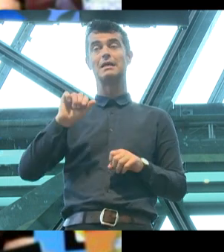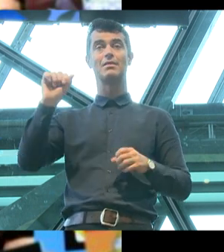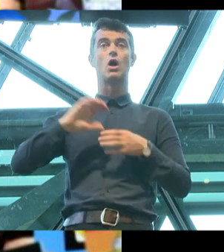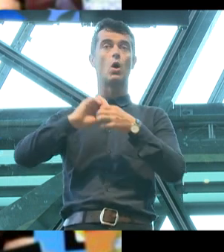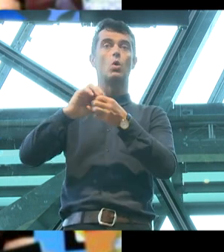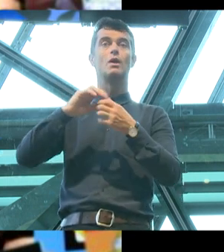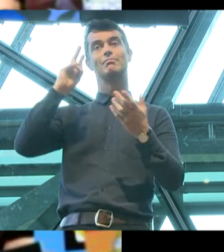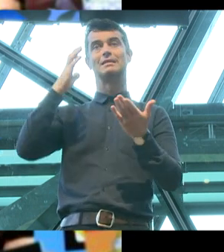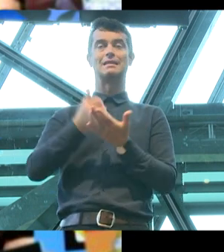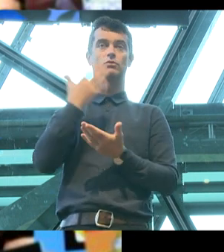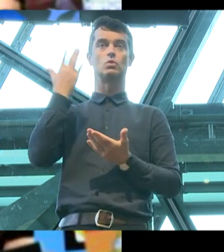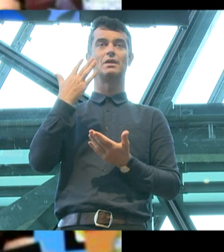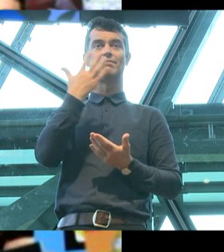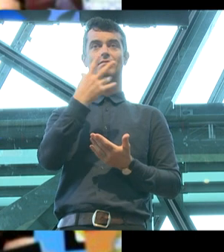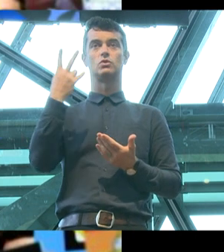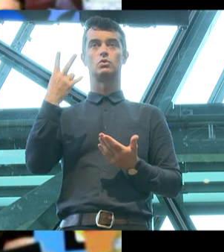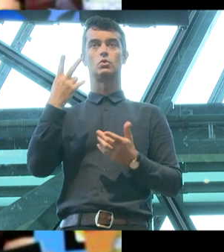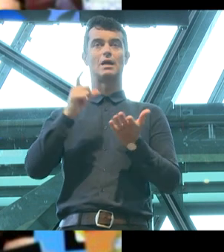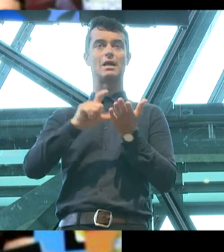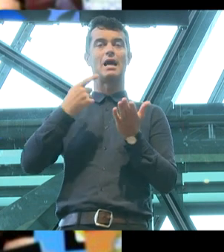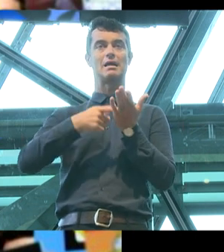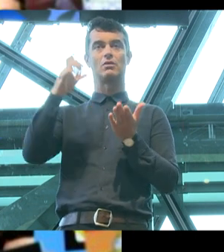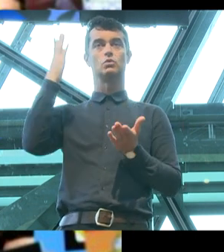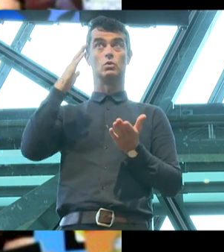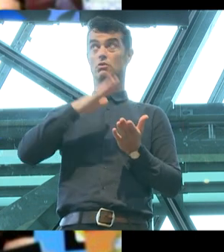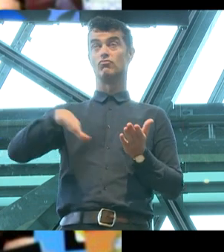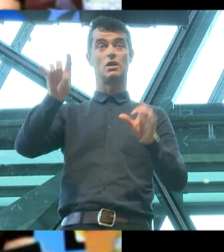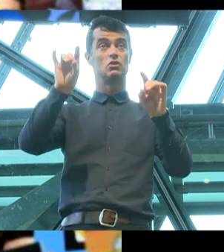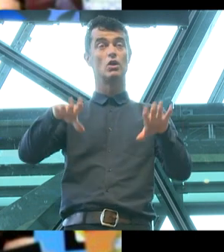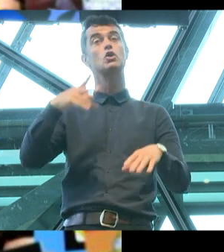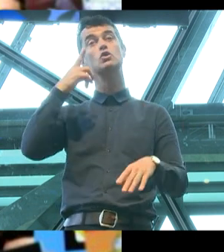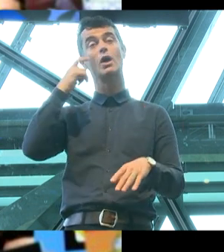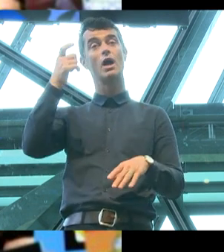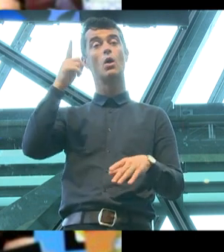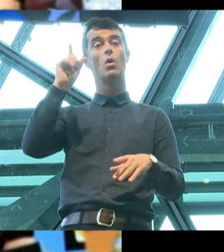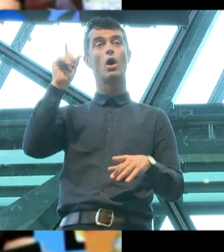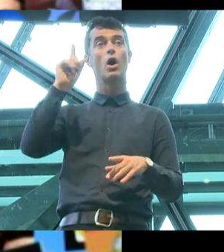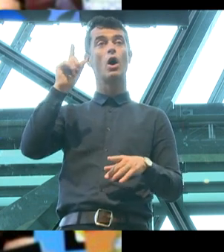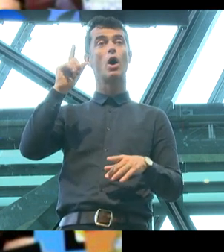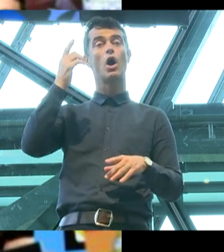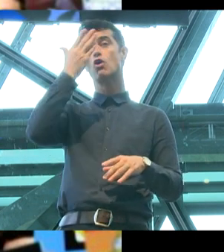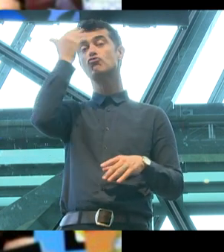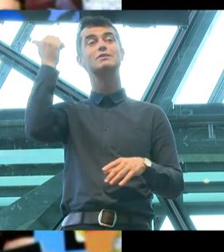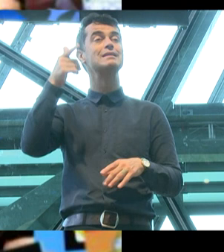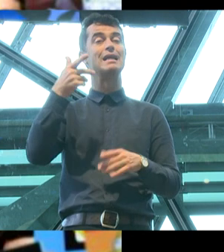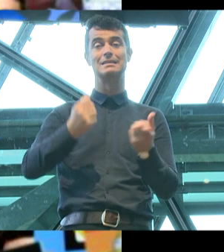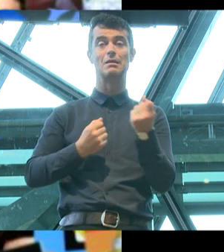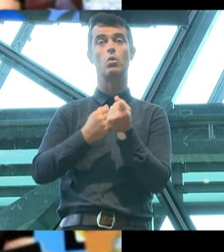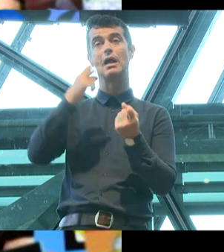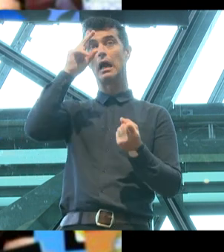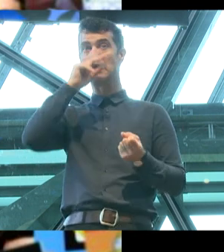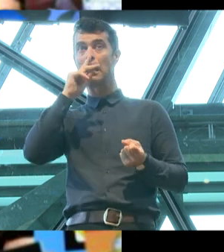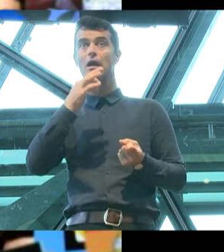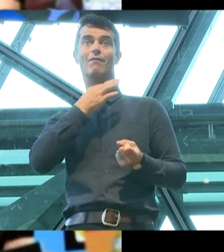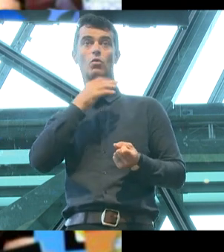safe schools to 52 Catholic schools across the country, showing that Christianity and supporting young vulnerable people are